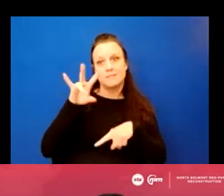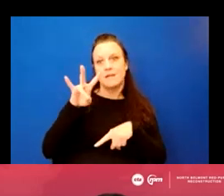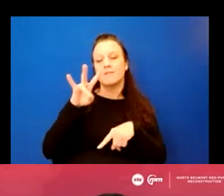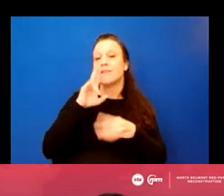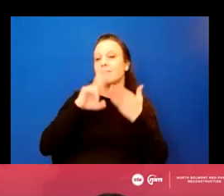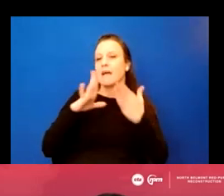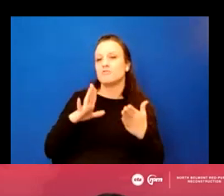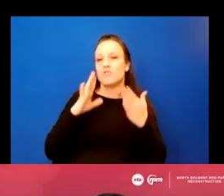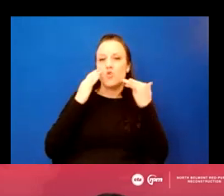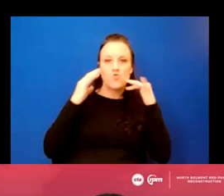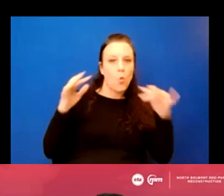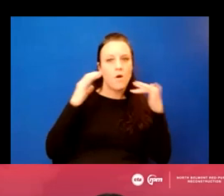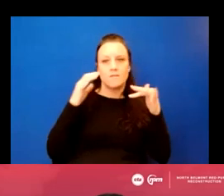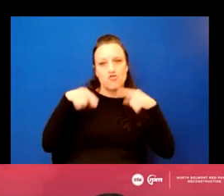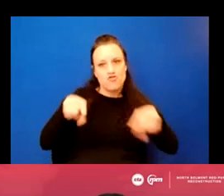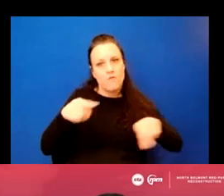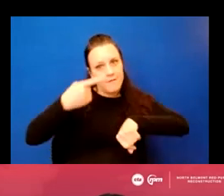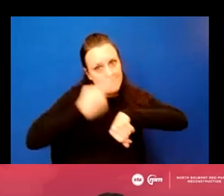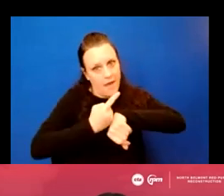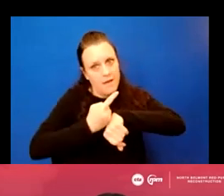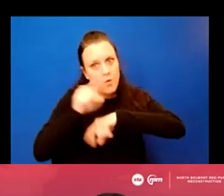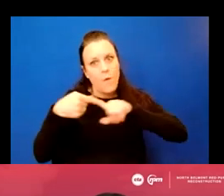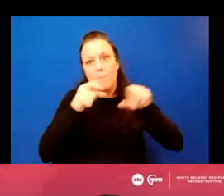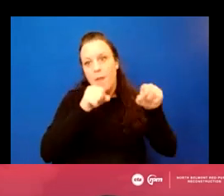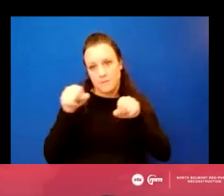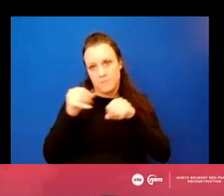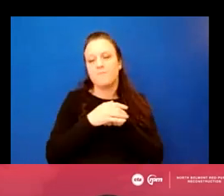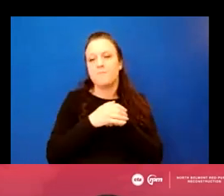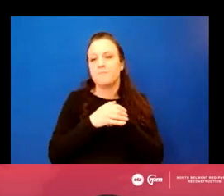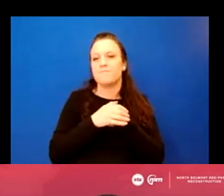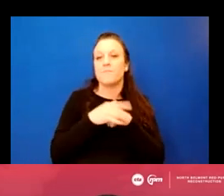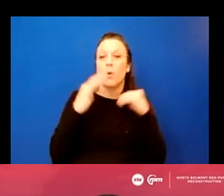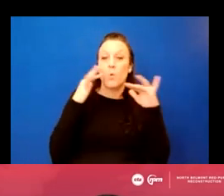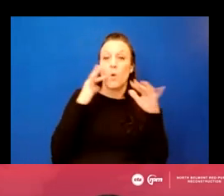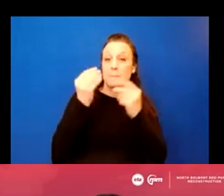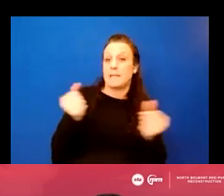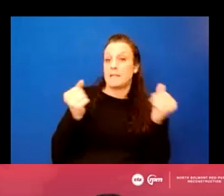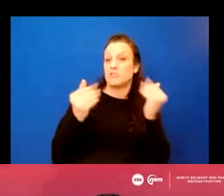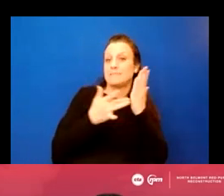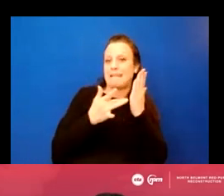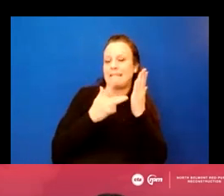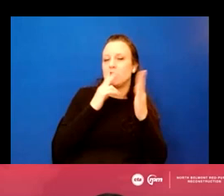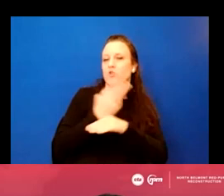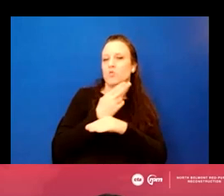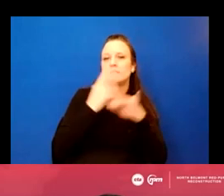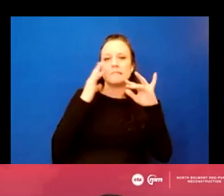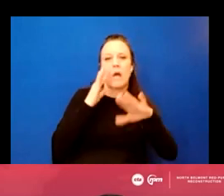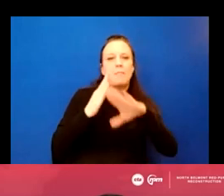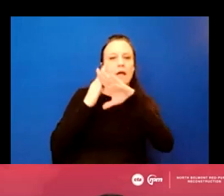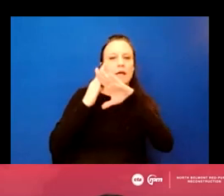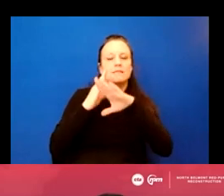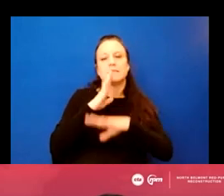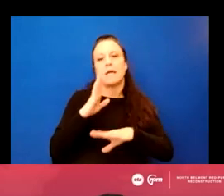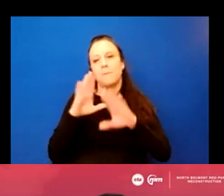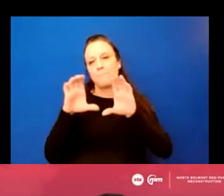performs the noisiest activities during the daytime hours whenever possible. Noise mitigation techniques such as the use of sound blankets and sound